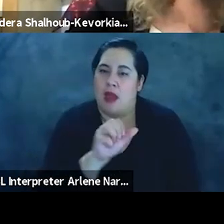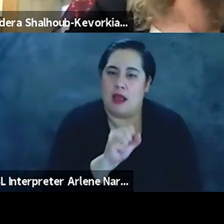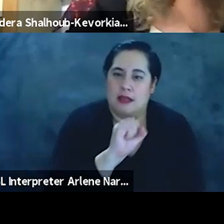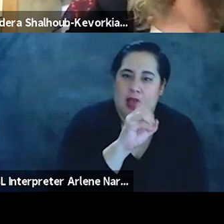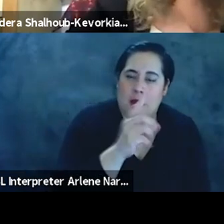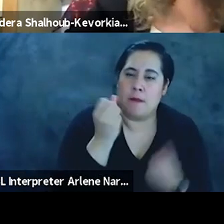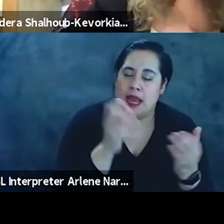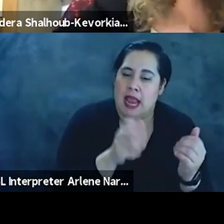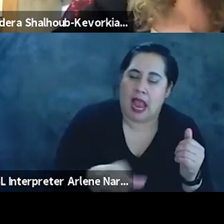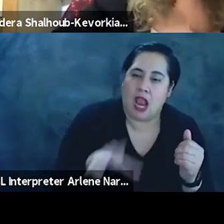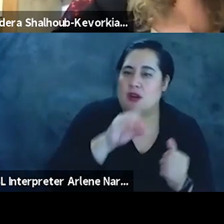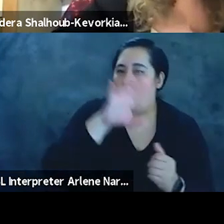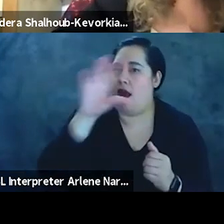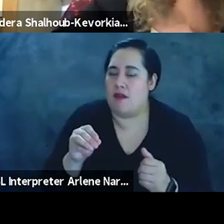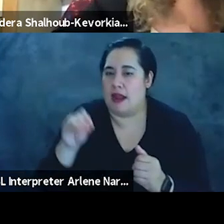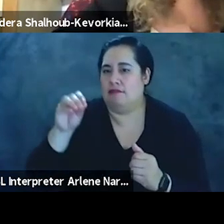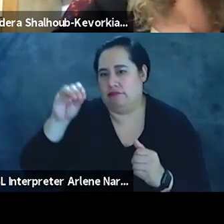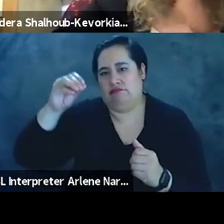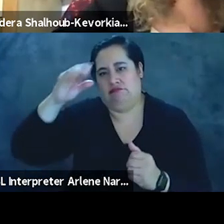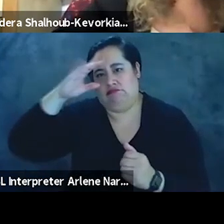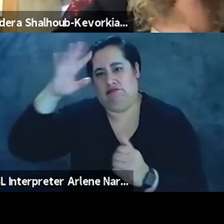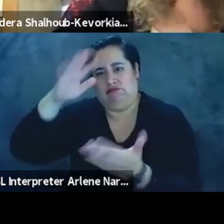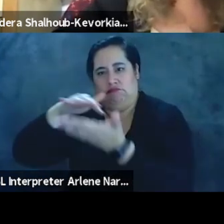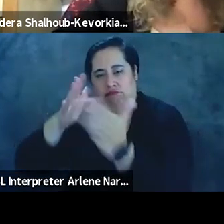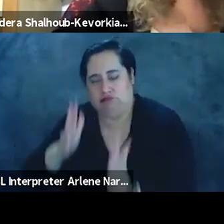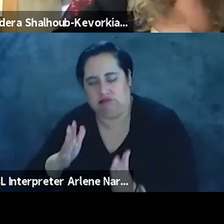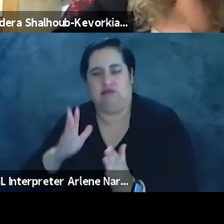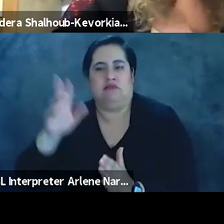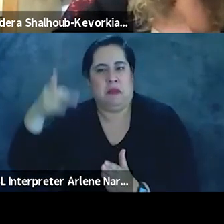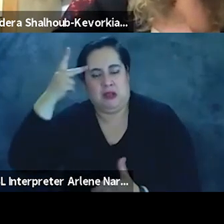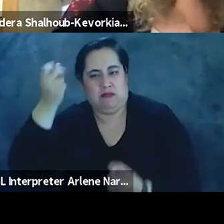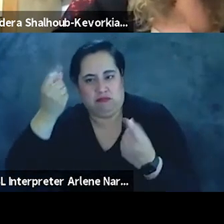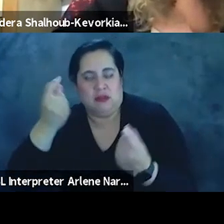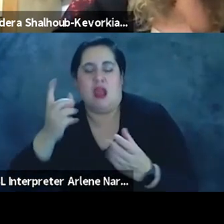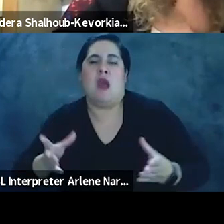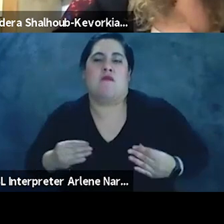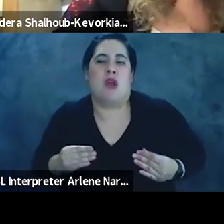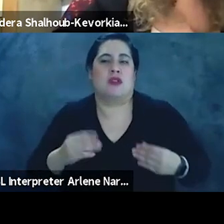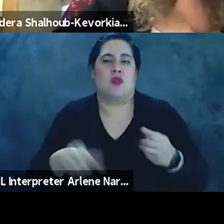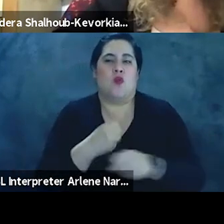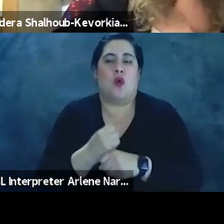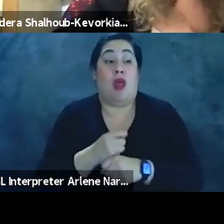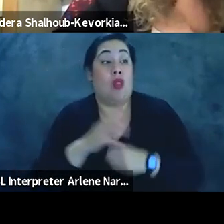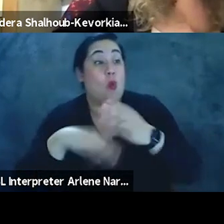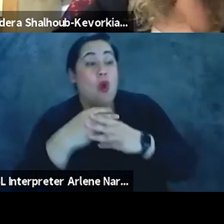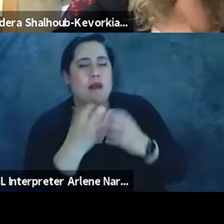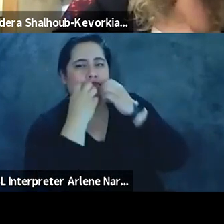African intellectuals of their generation and political temperament, embraced the world and were embraced by the world.